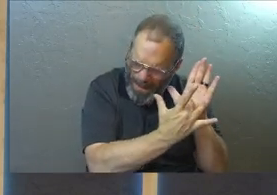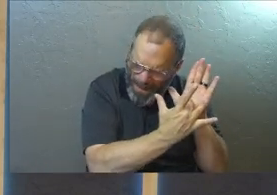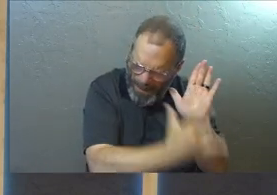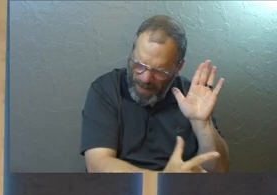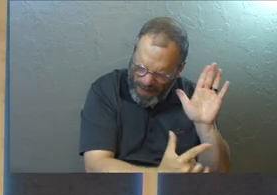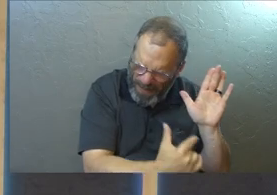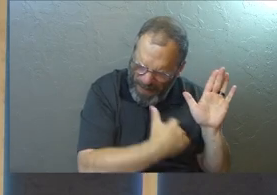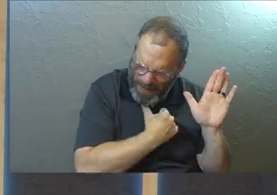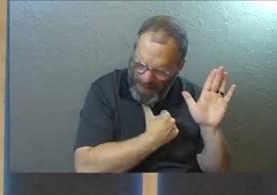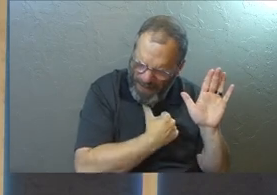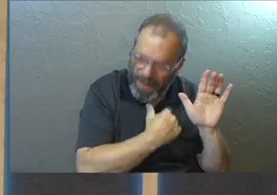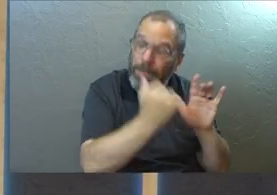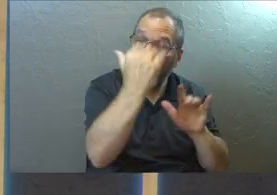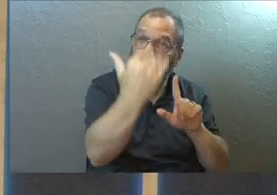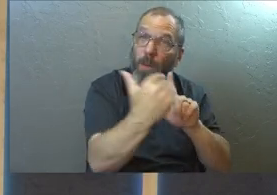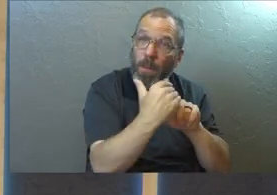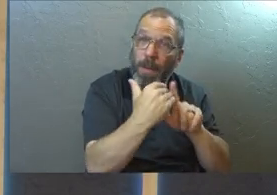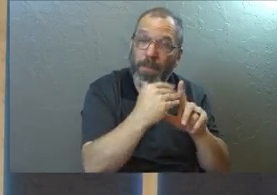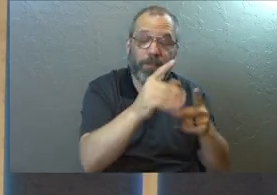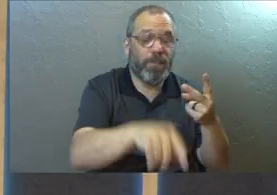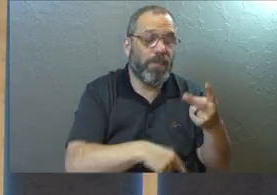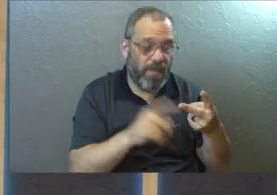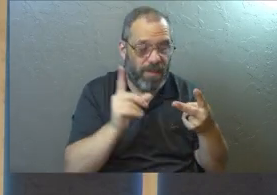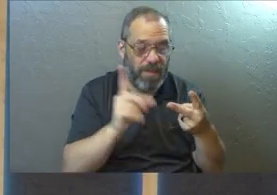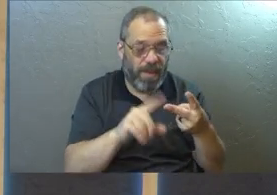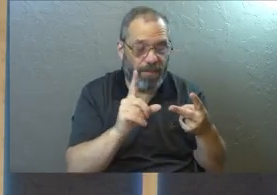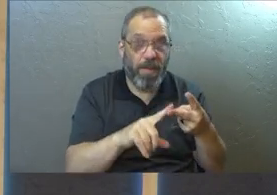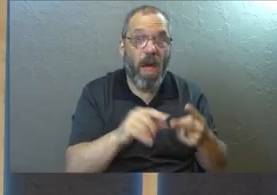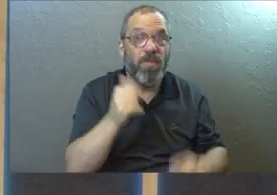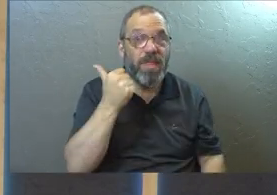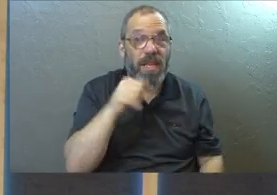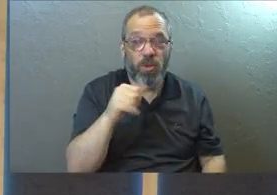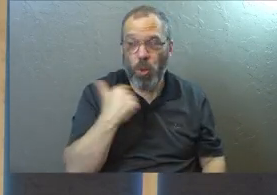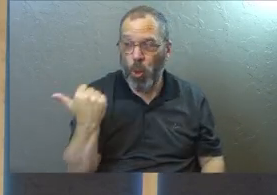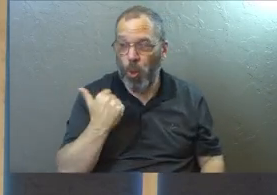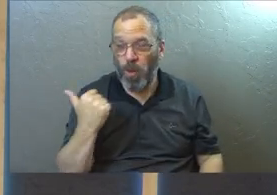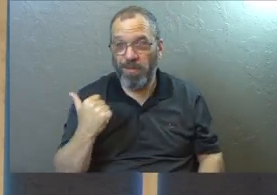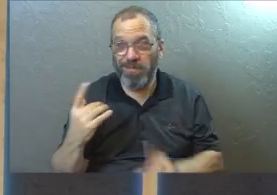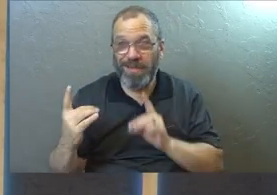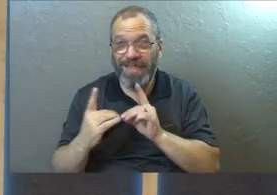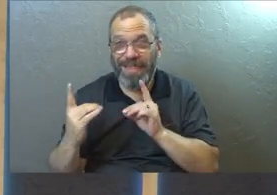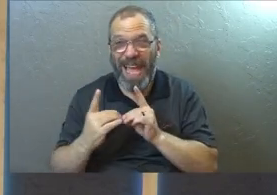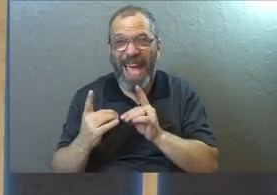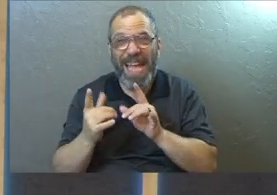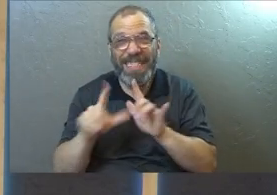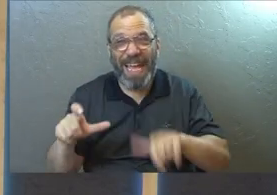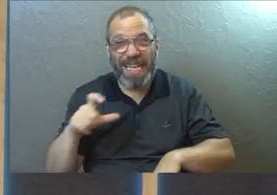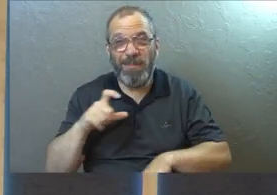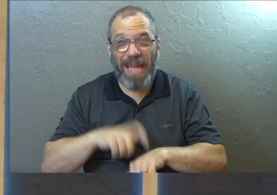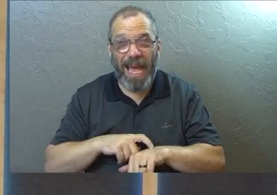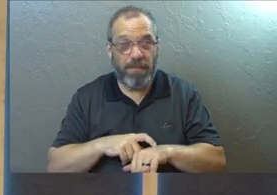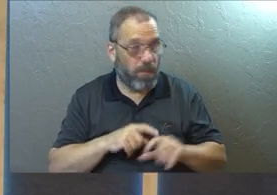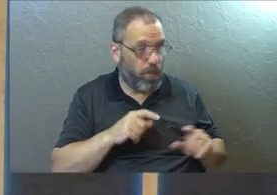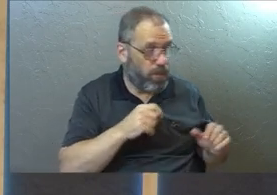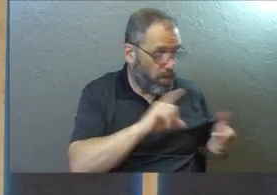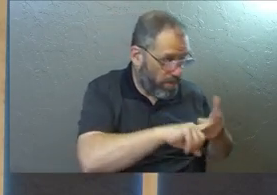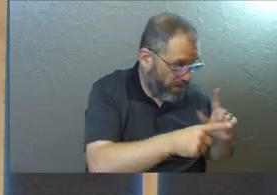God reminded me of that. And then he reminded me of this girl that I had been dating at the same exact time.